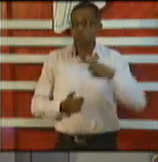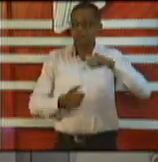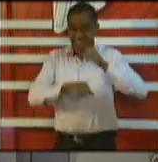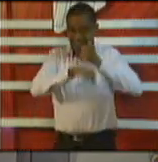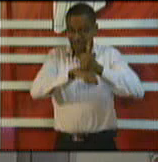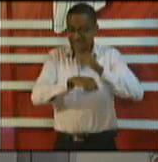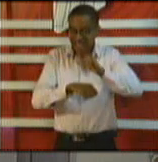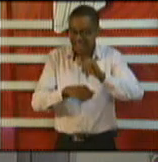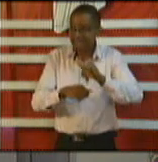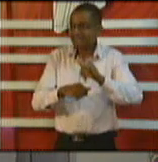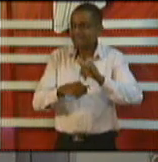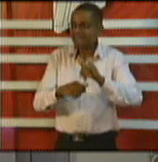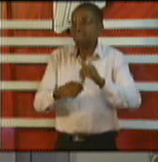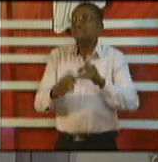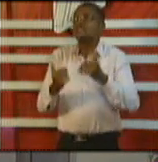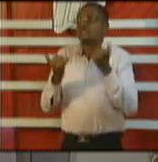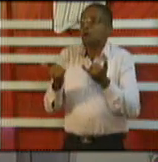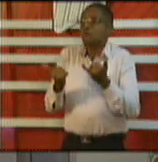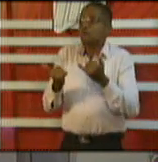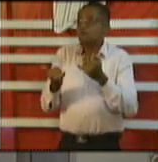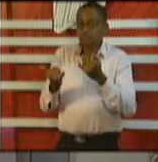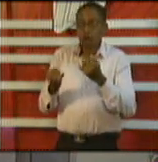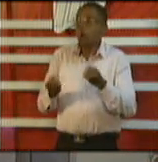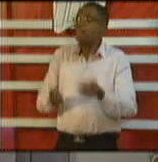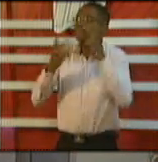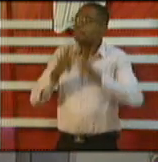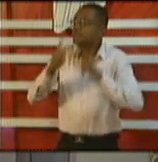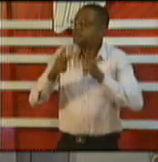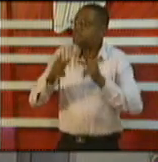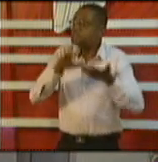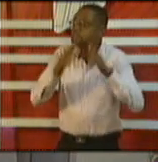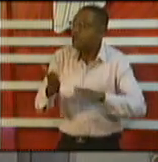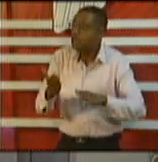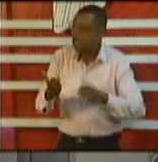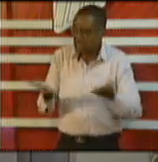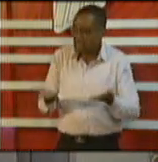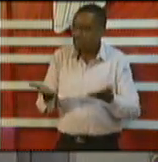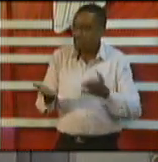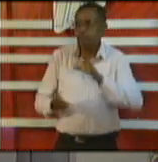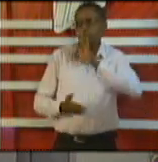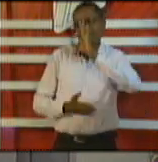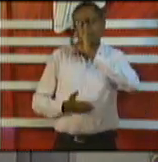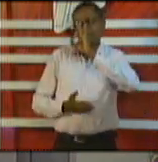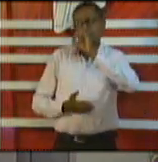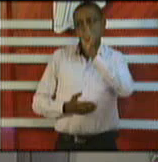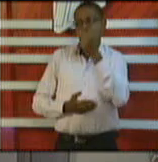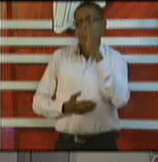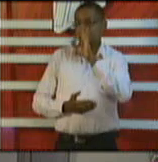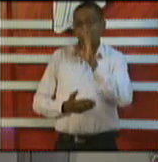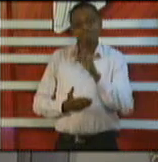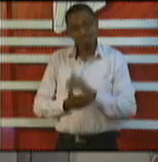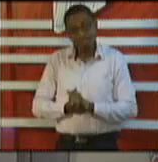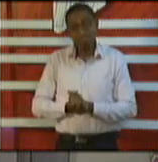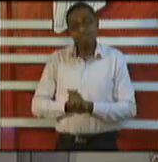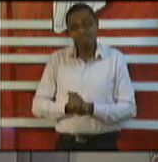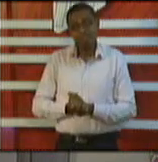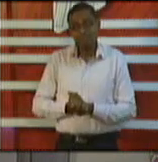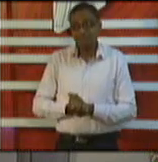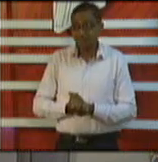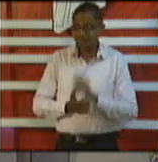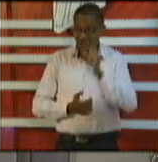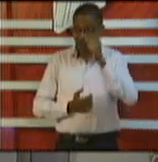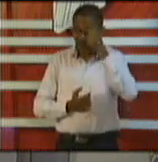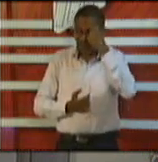toll is only eight it is not the intention of the government at this point in time to go